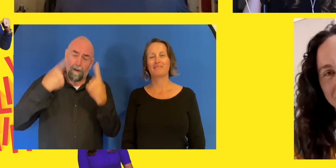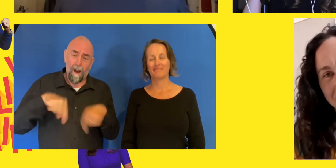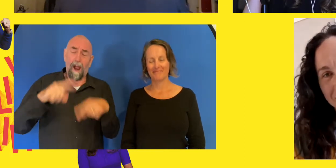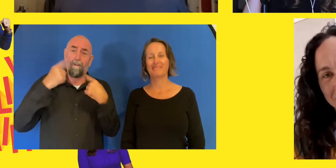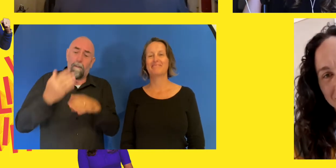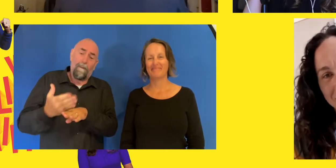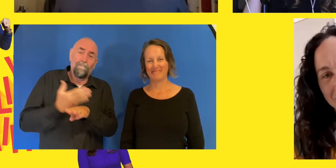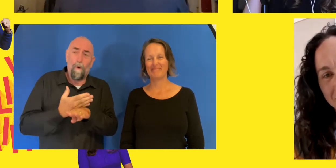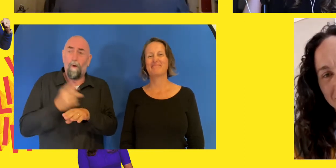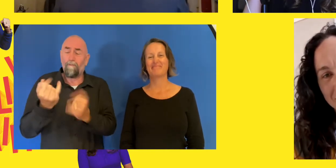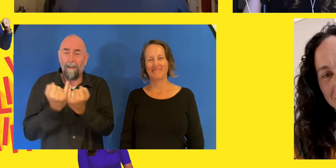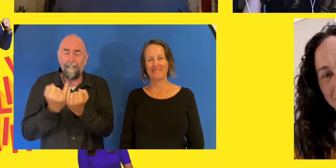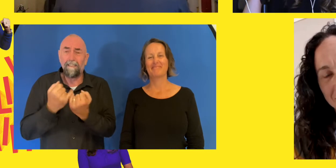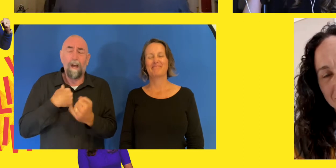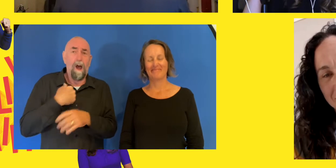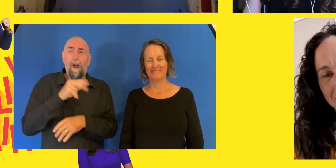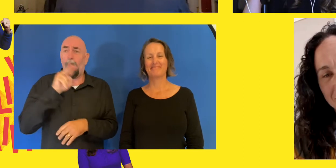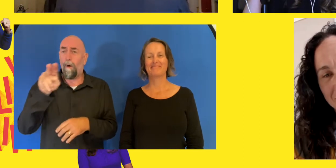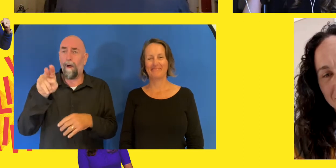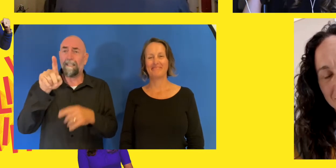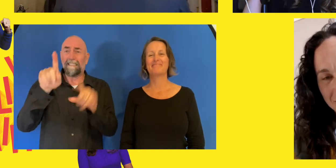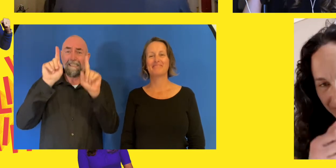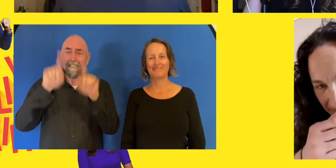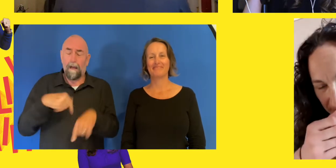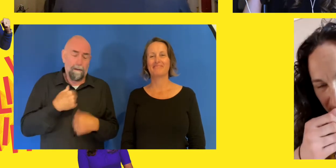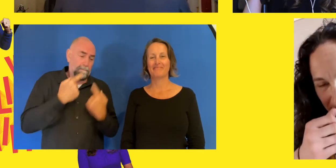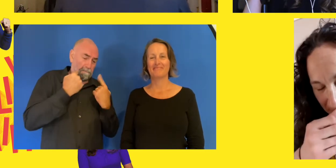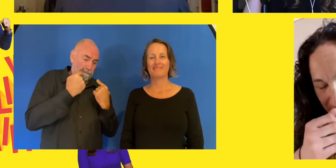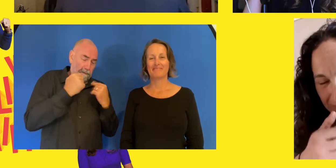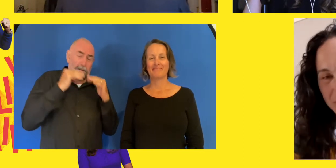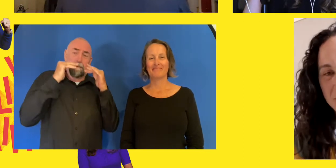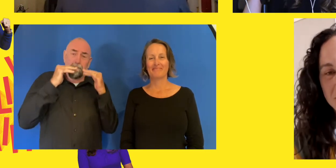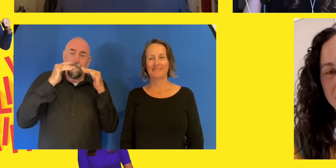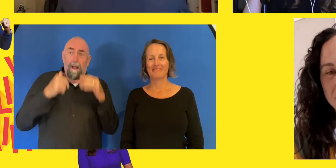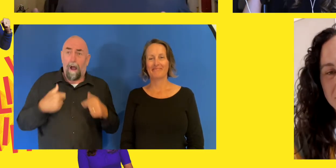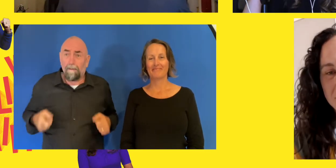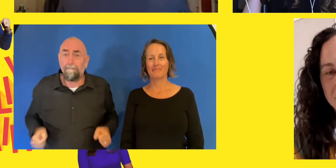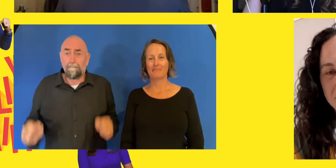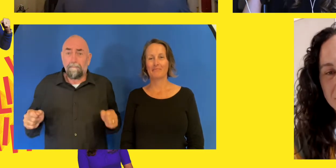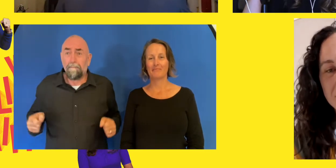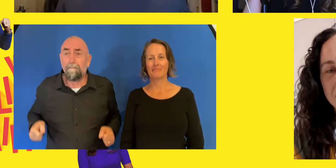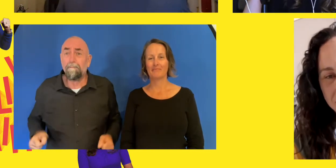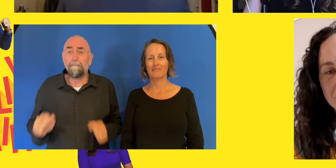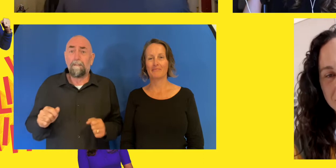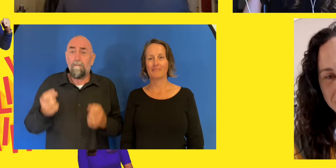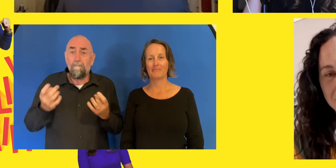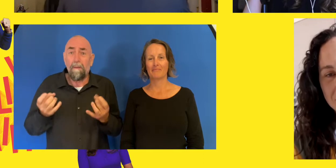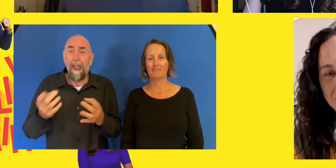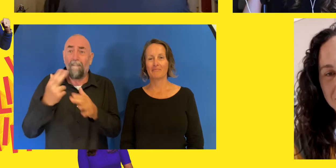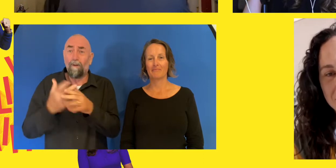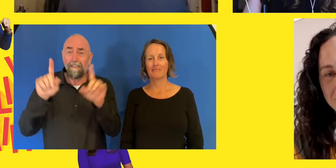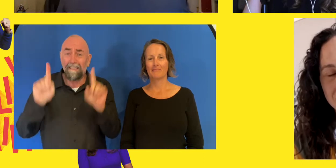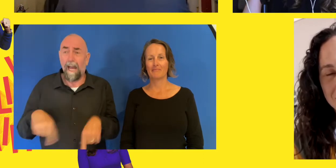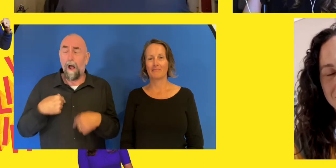that is like so emotionally kind of dragging, but it's also